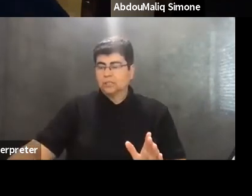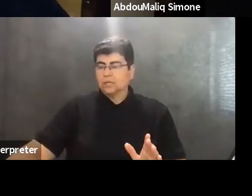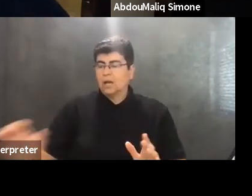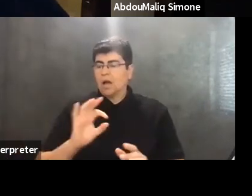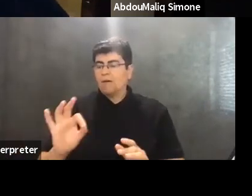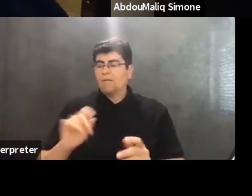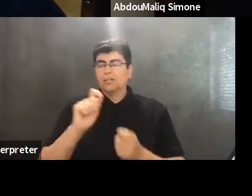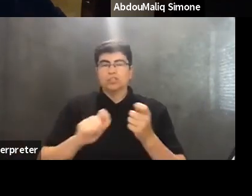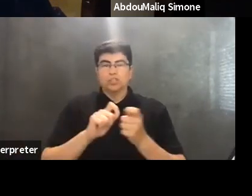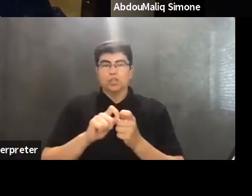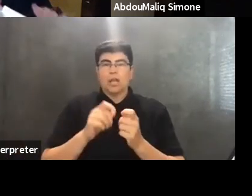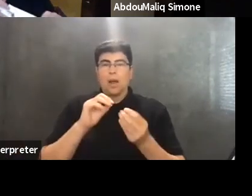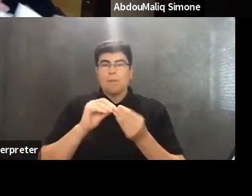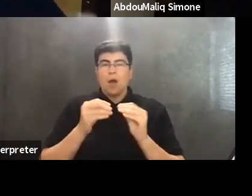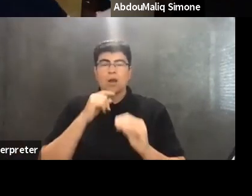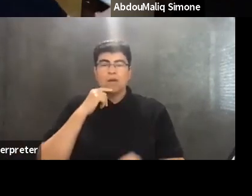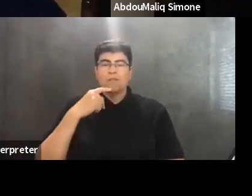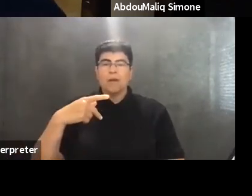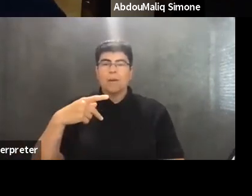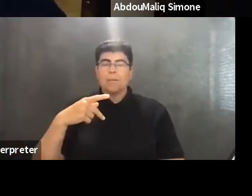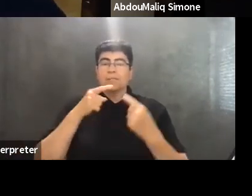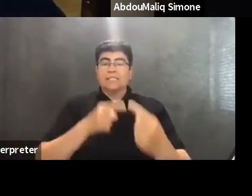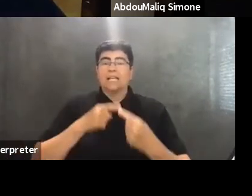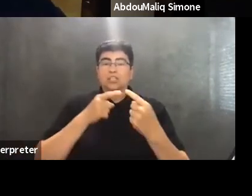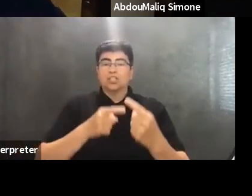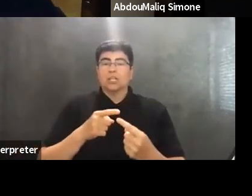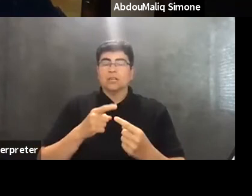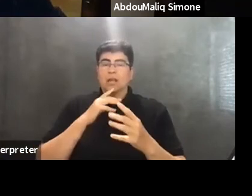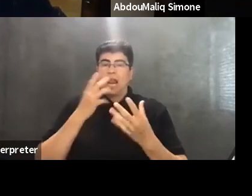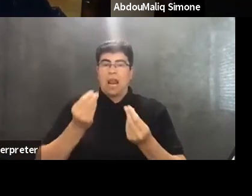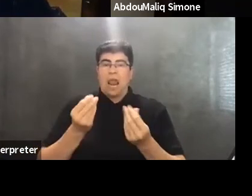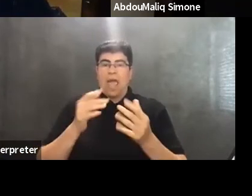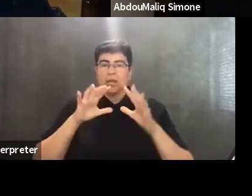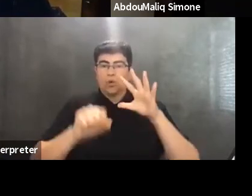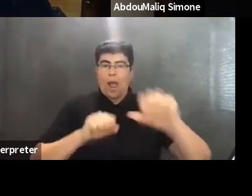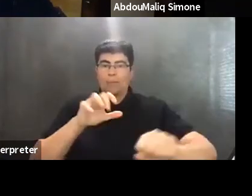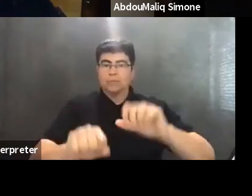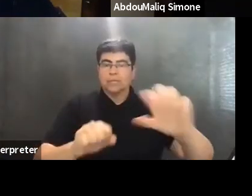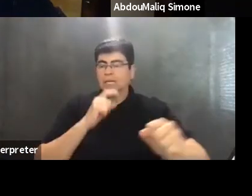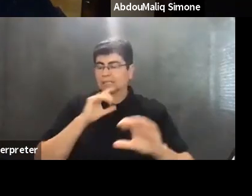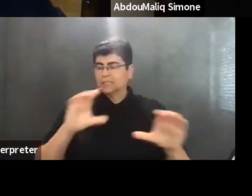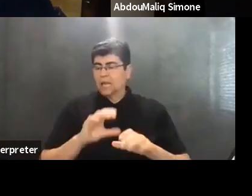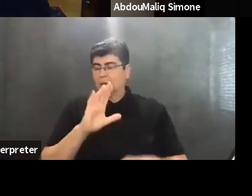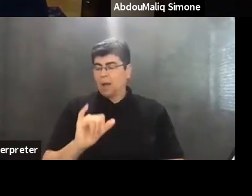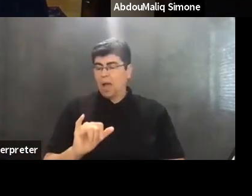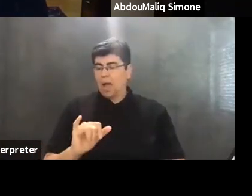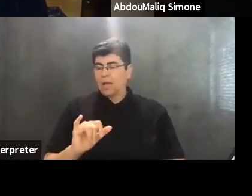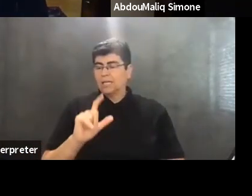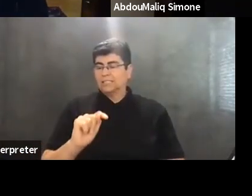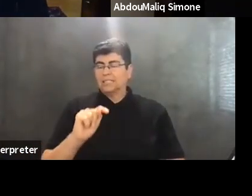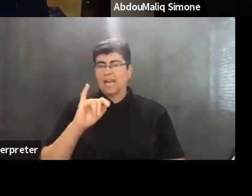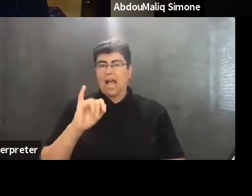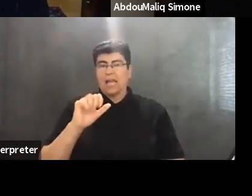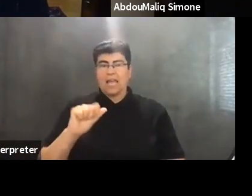amount of pension fuel land grabs is being done by TIAA